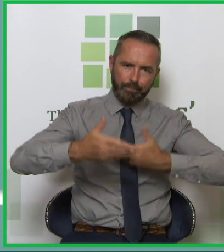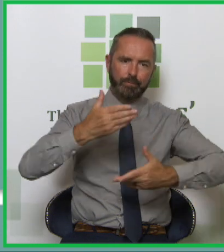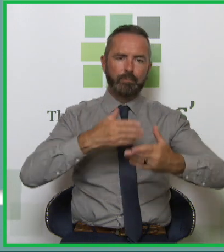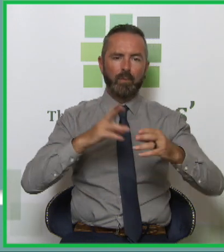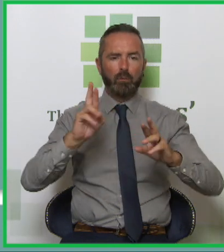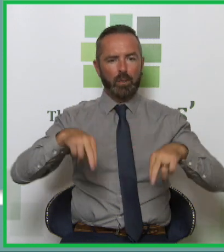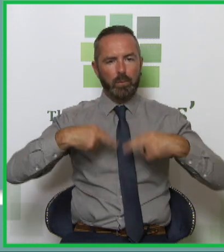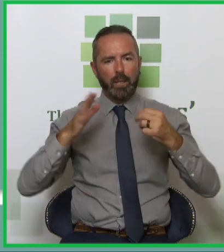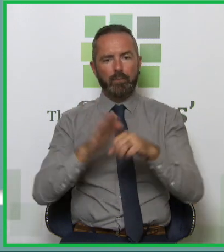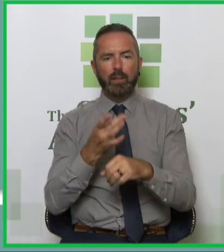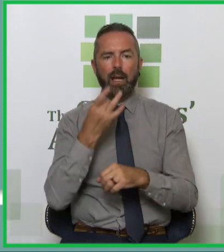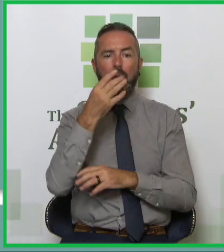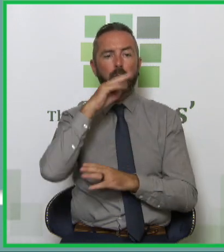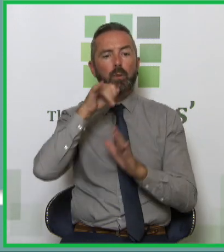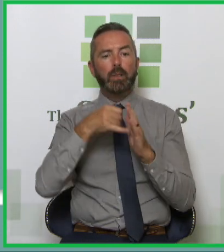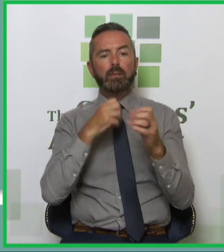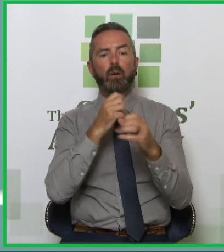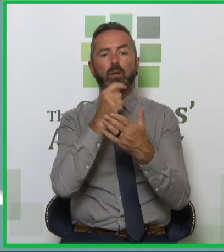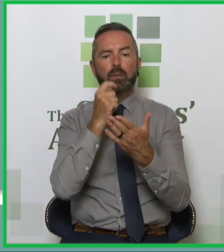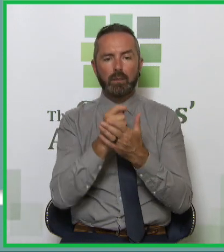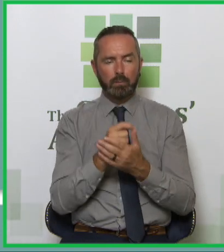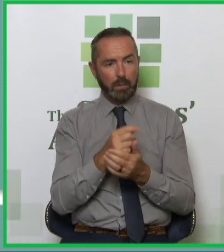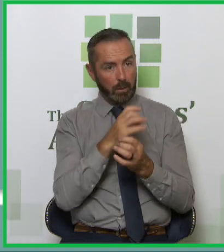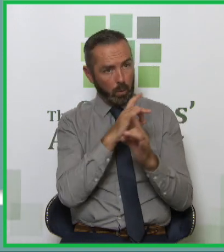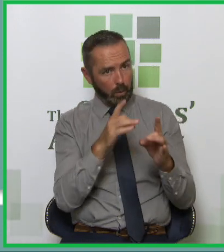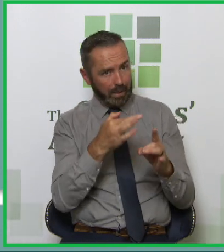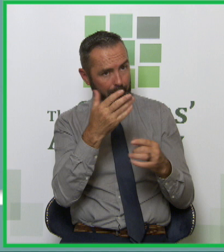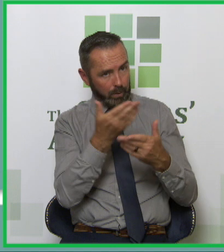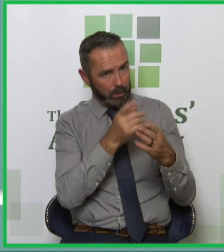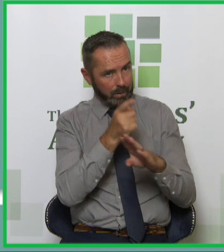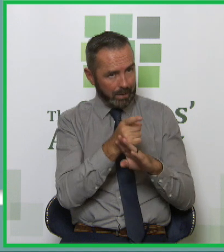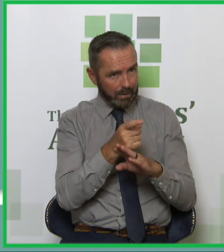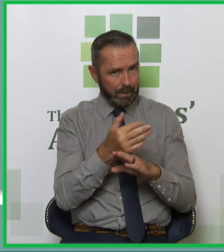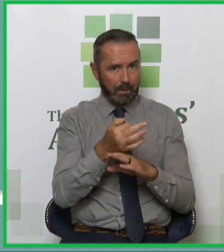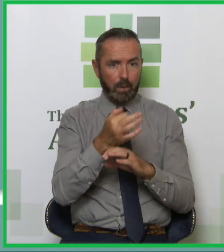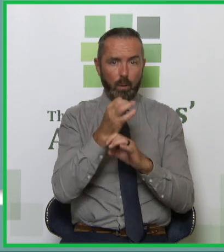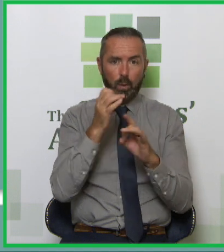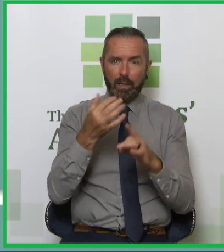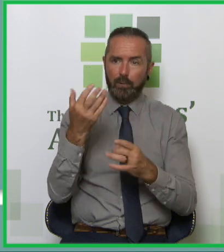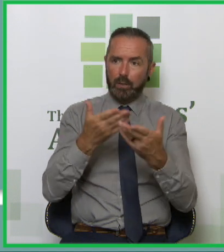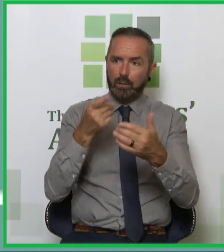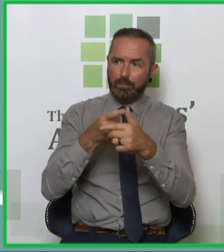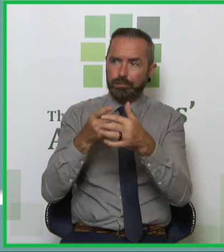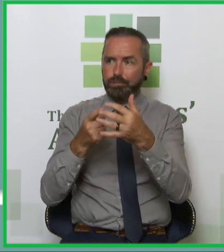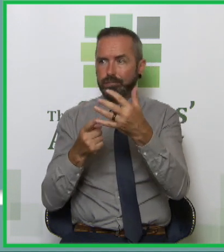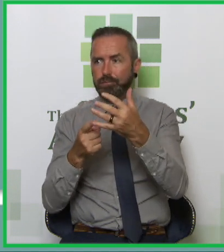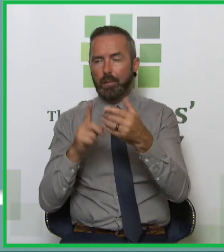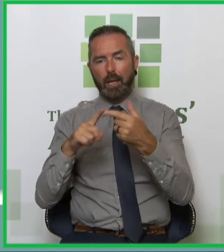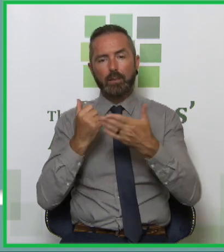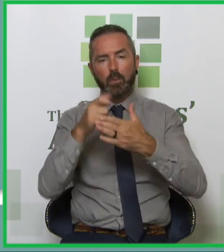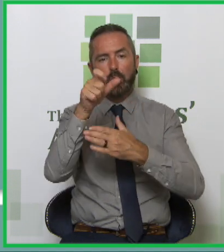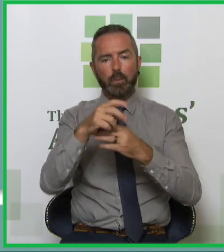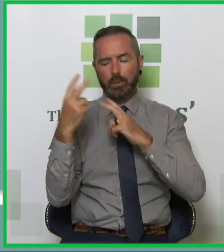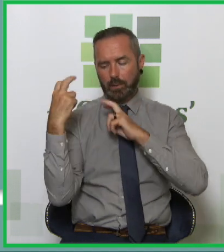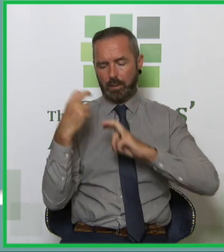respectful, asking permission all along the way. Is it OK if we discuss this? Is it OK if we discuss that? And supporting the person to examine